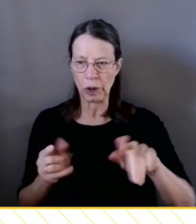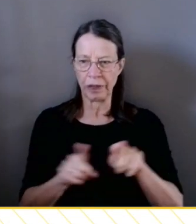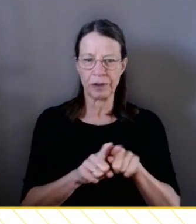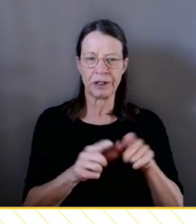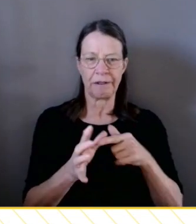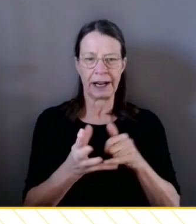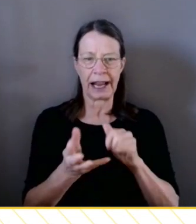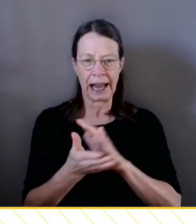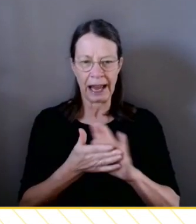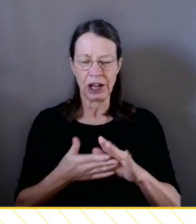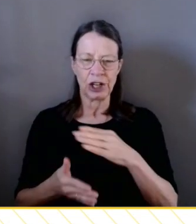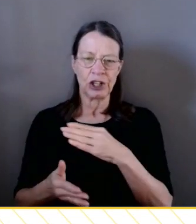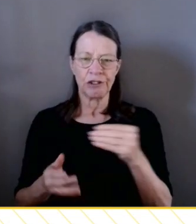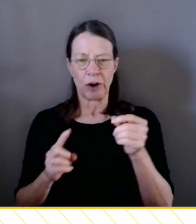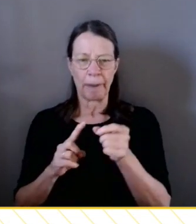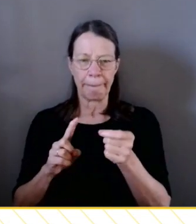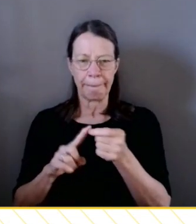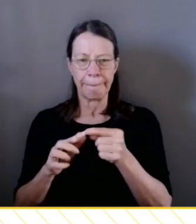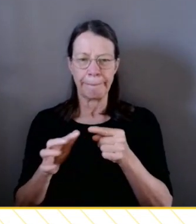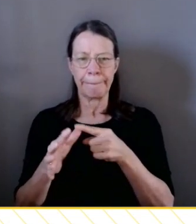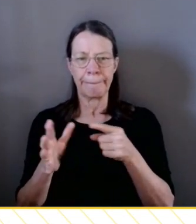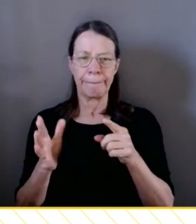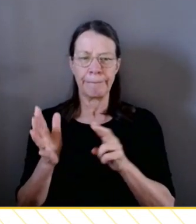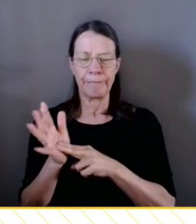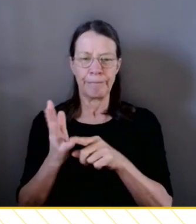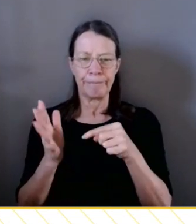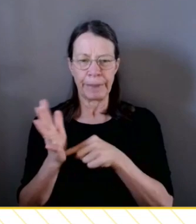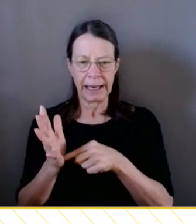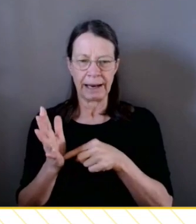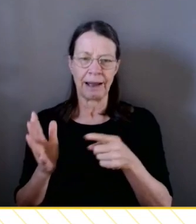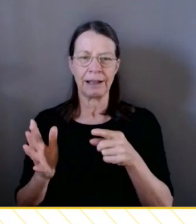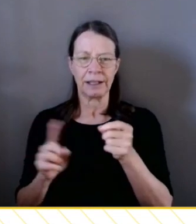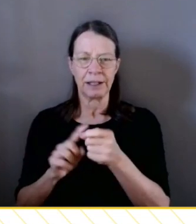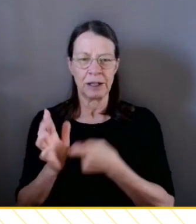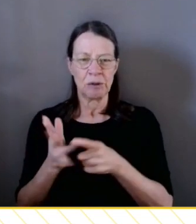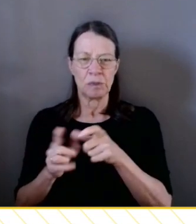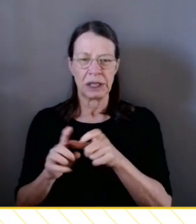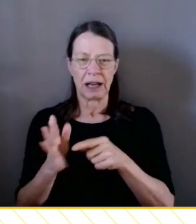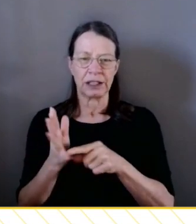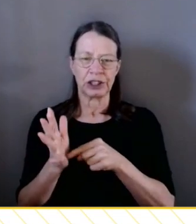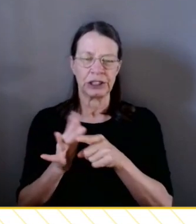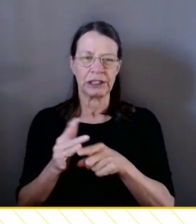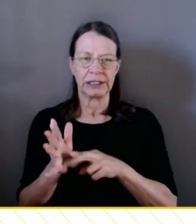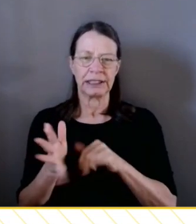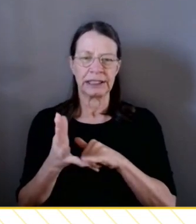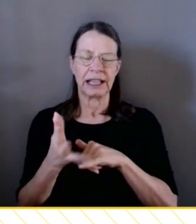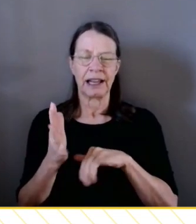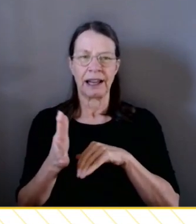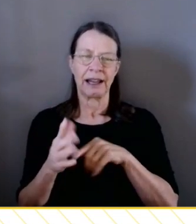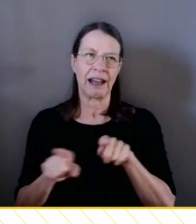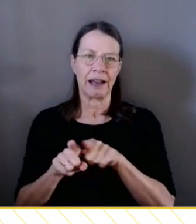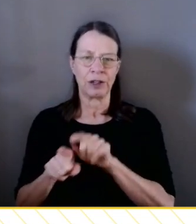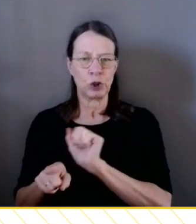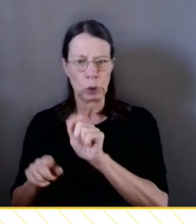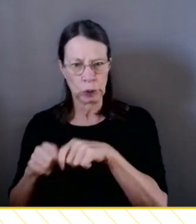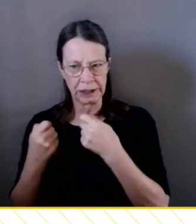Productions. You've done such a great job in piecing all of the bits of the puzzle together and just making it happen. So thank you. And of course,